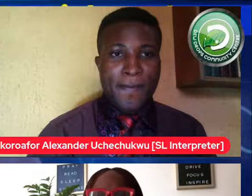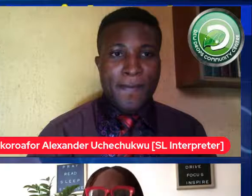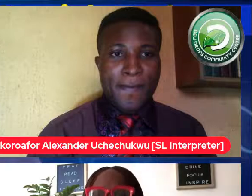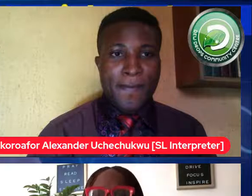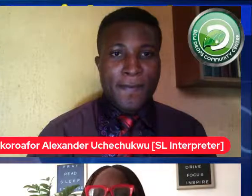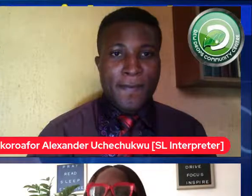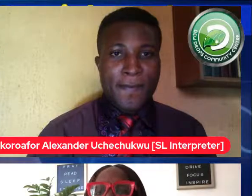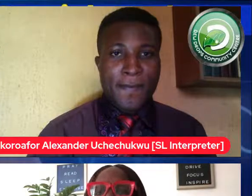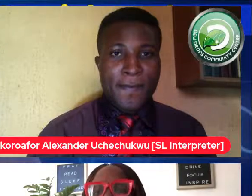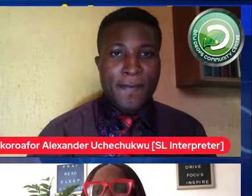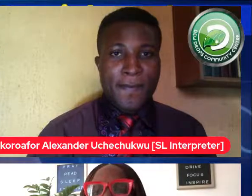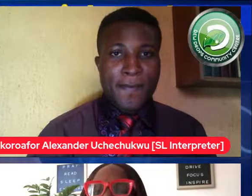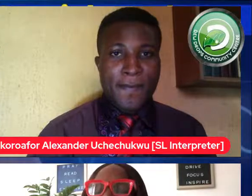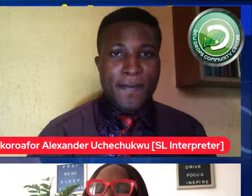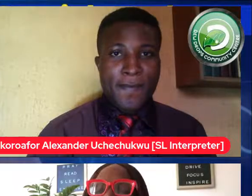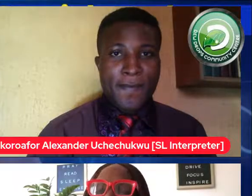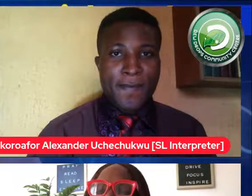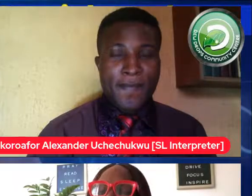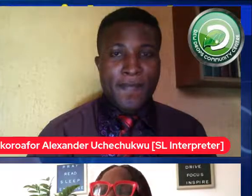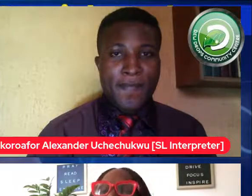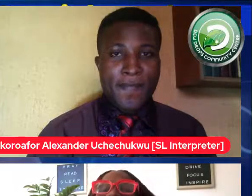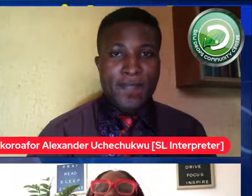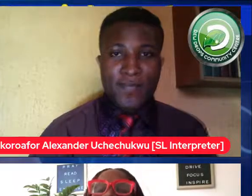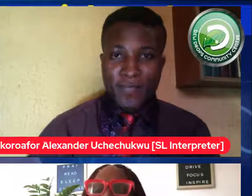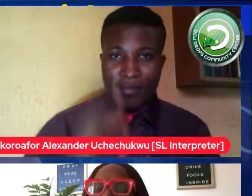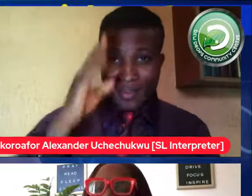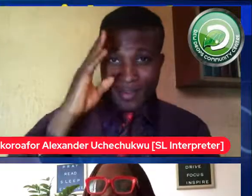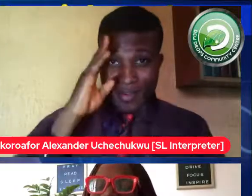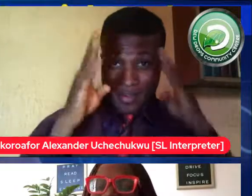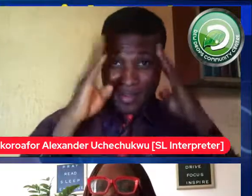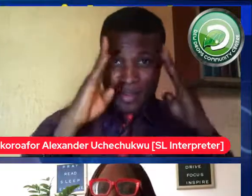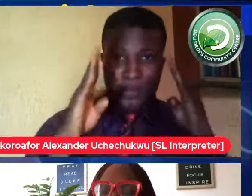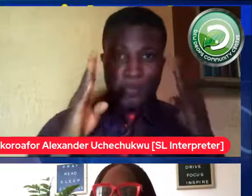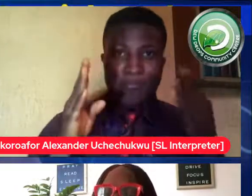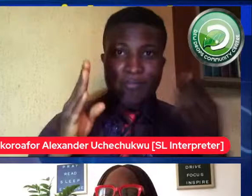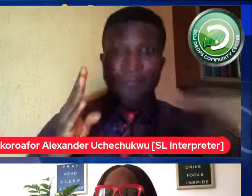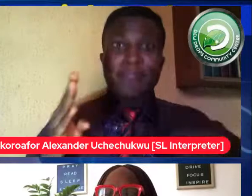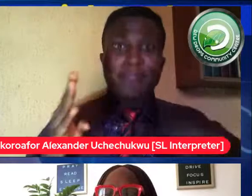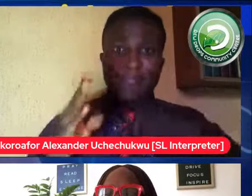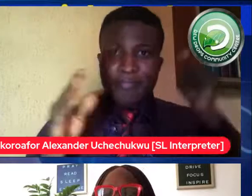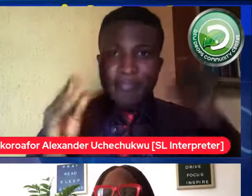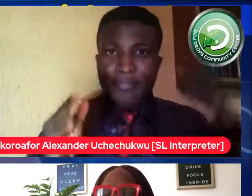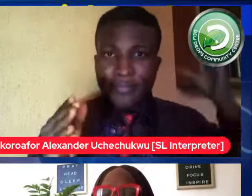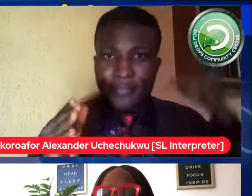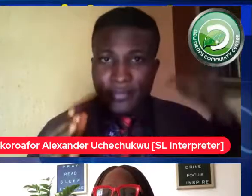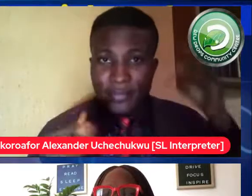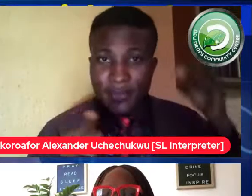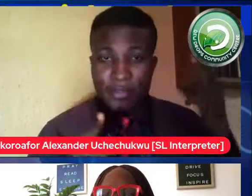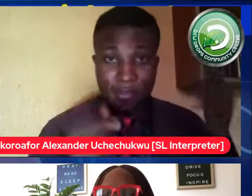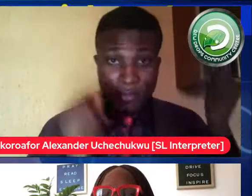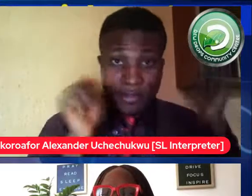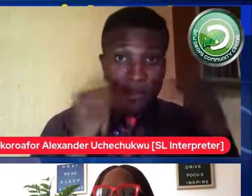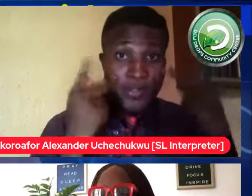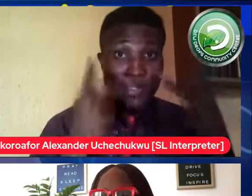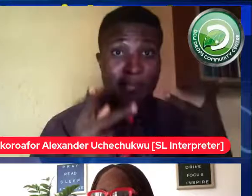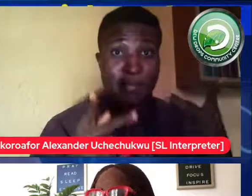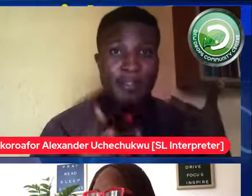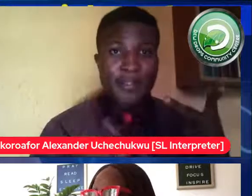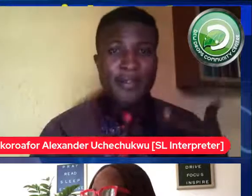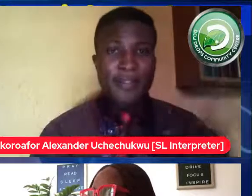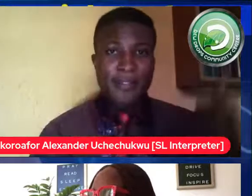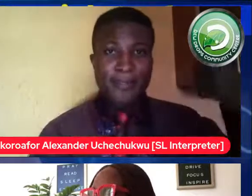hello yeah we can hear you hello can you see me can we all can we can this yes